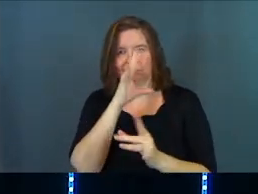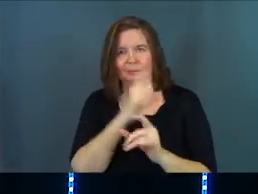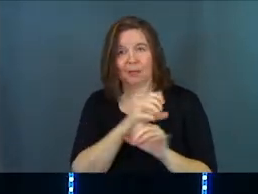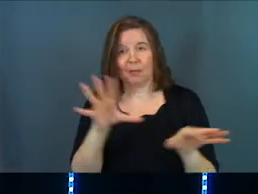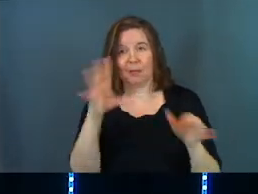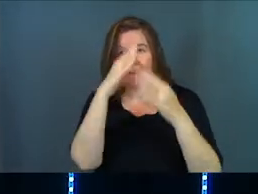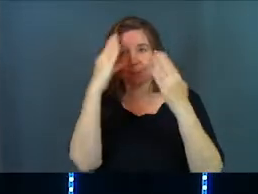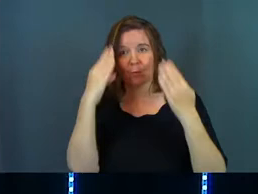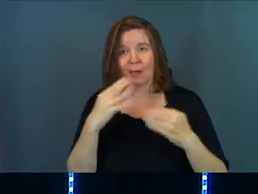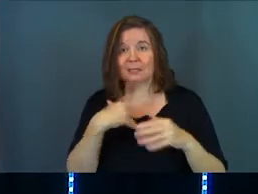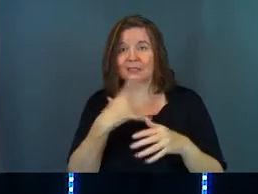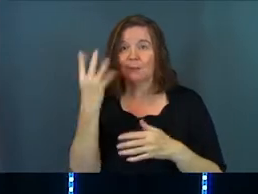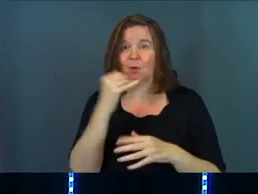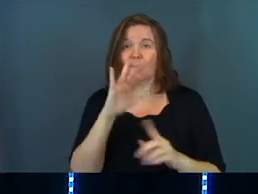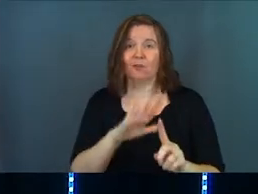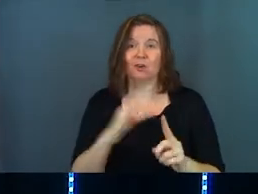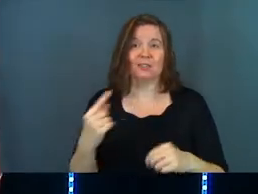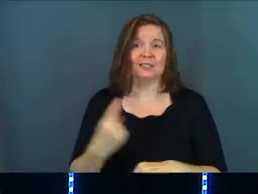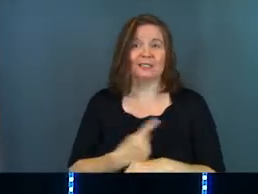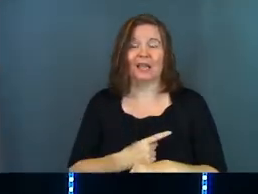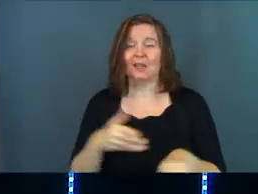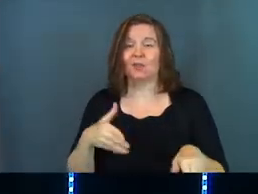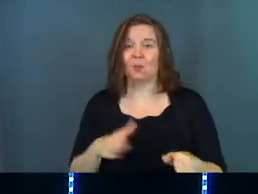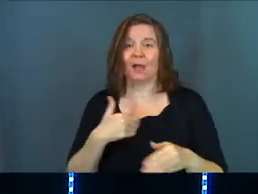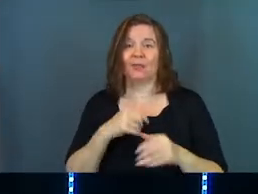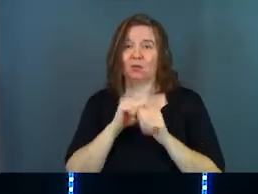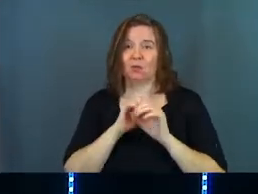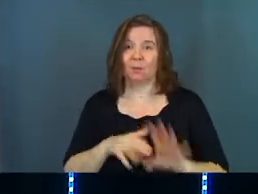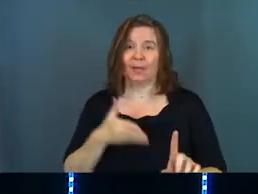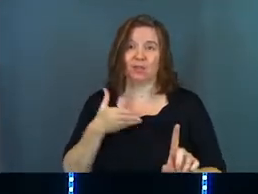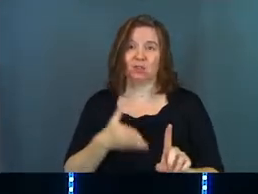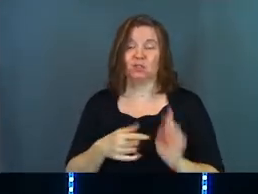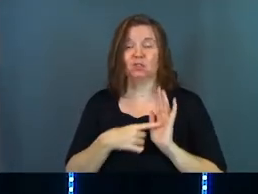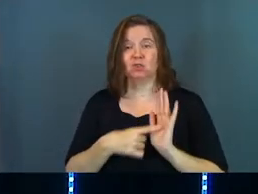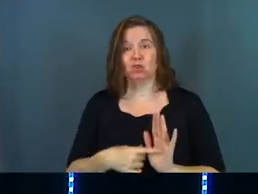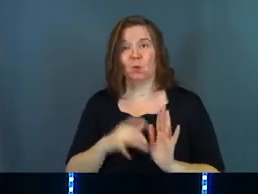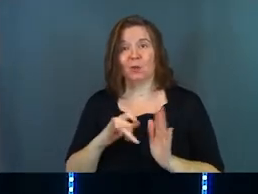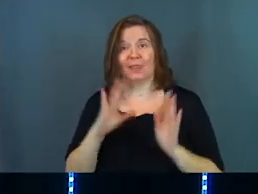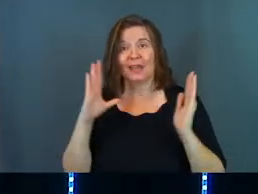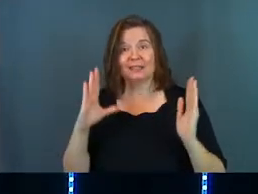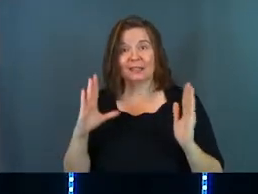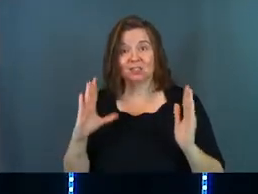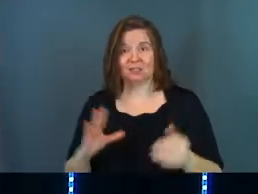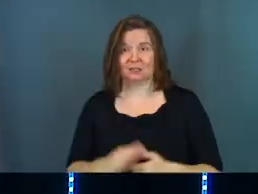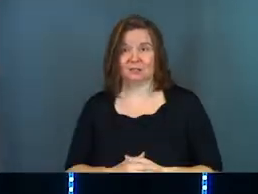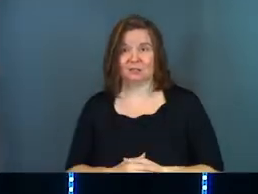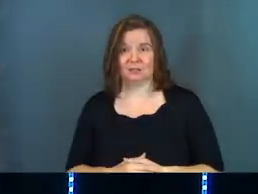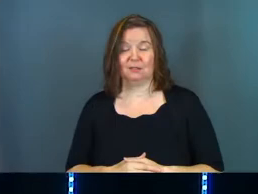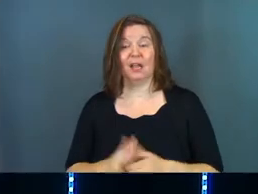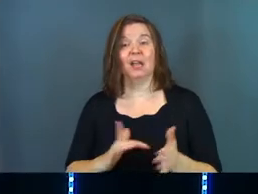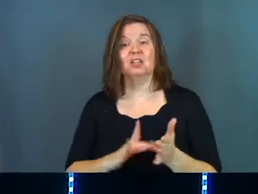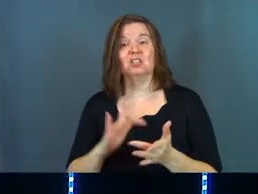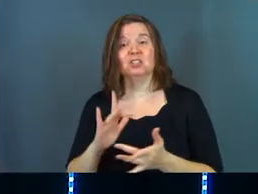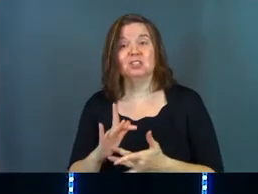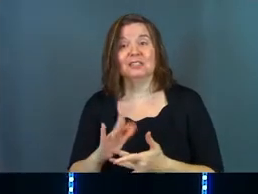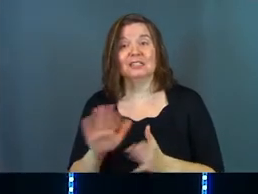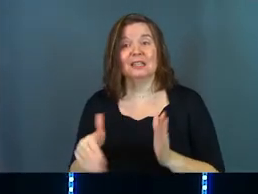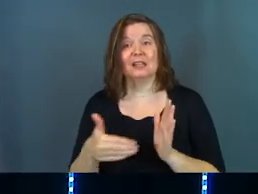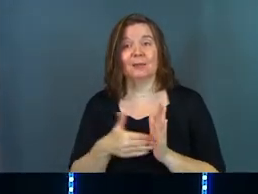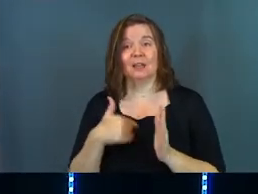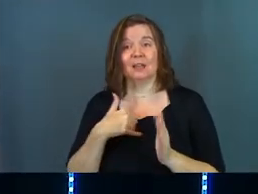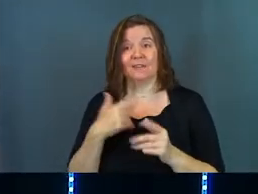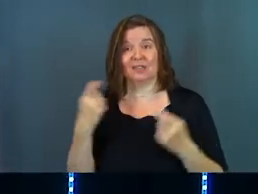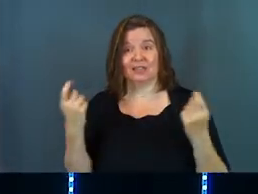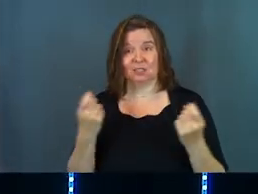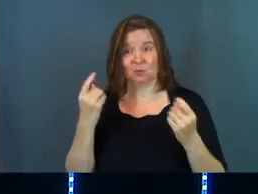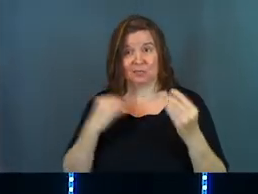she is beautiful and this is her day and it's the way that you bless her is to show her that attention. And Jesus is in the middle of